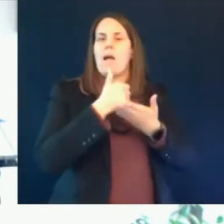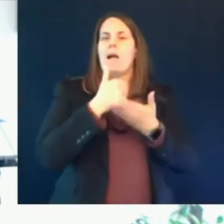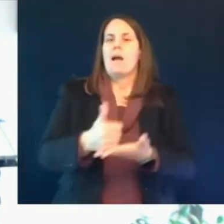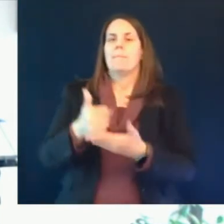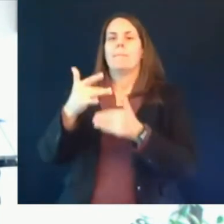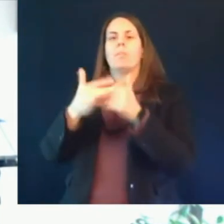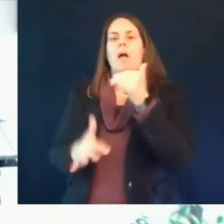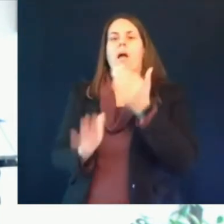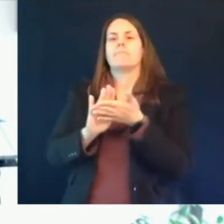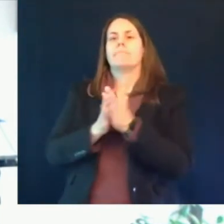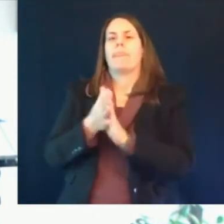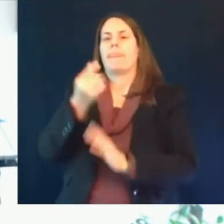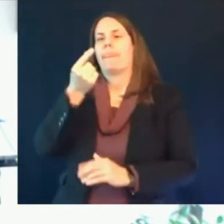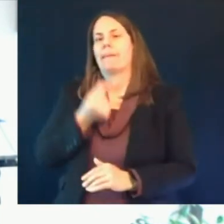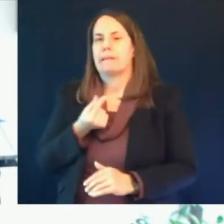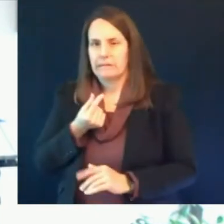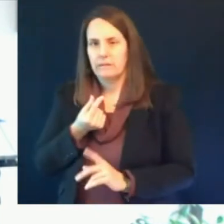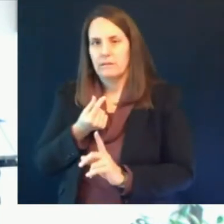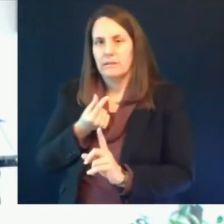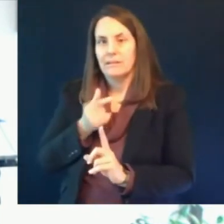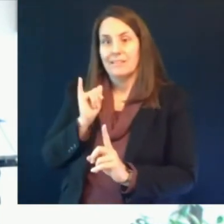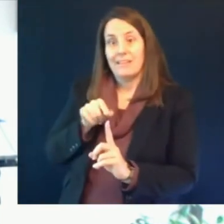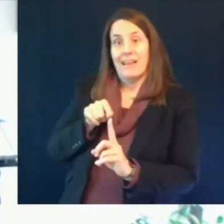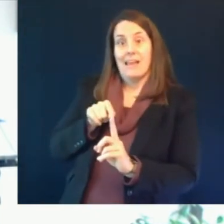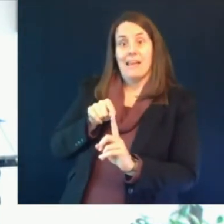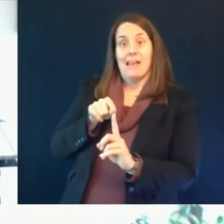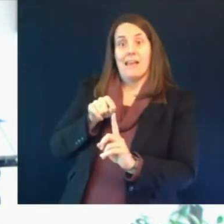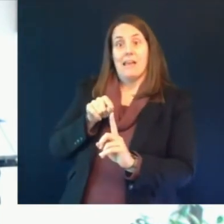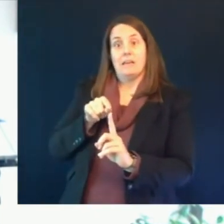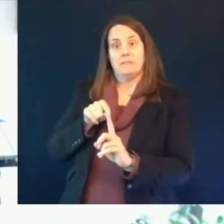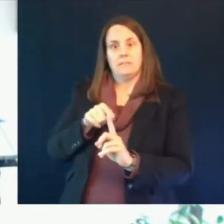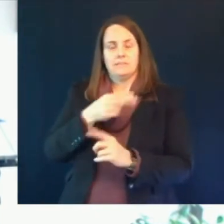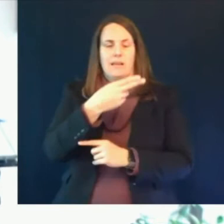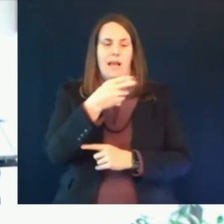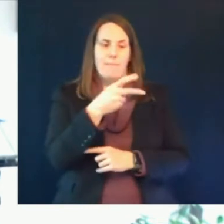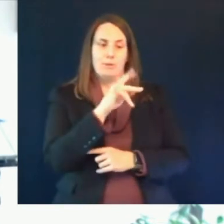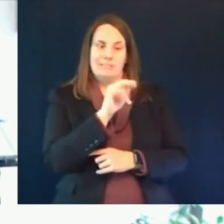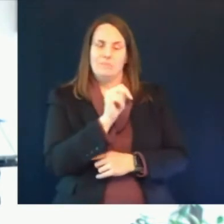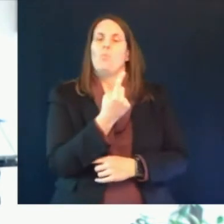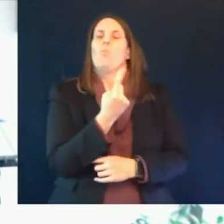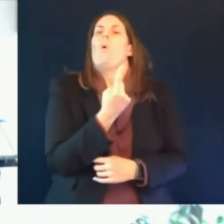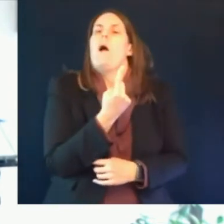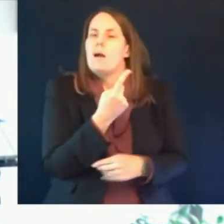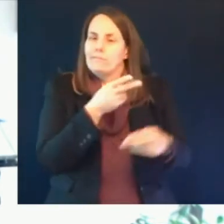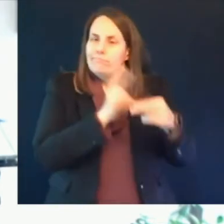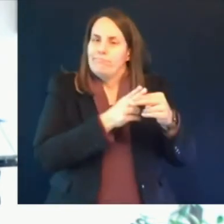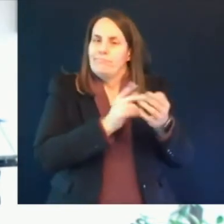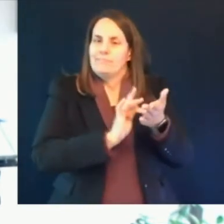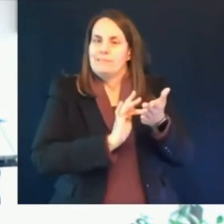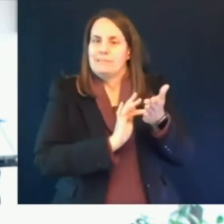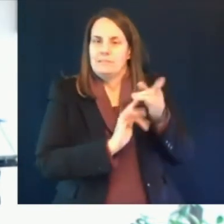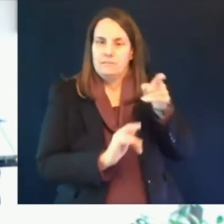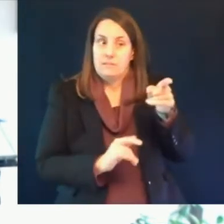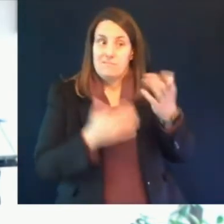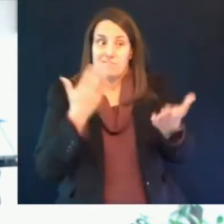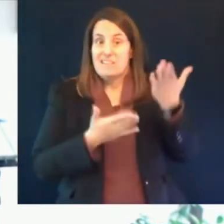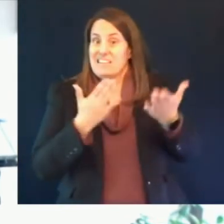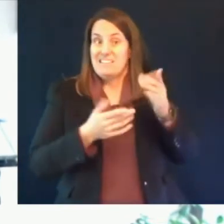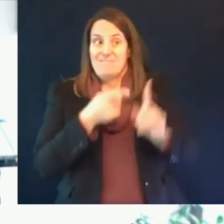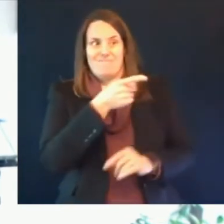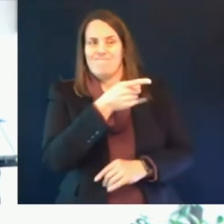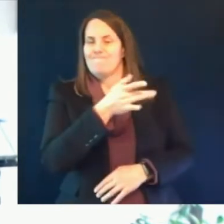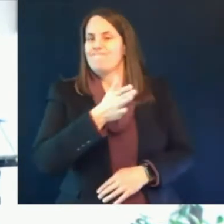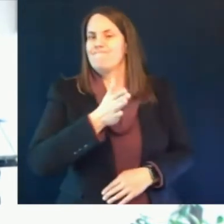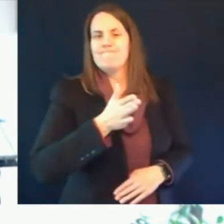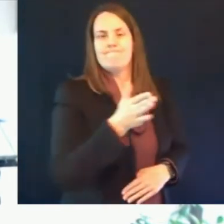evaluate them for the kinds of antibodies that we do see in the heparin induced thrombocytopenia but until we know for